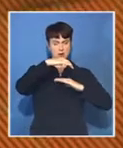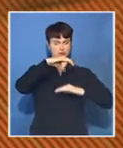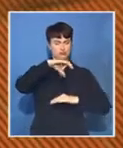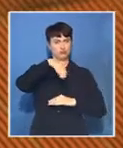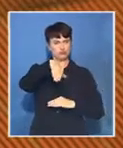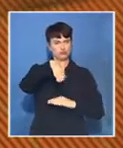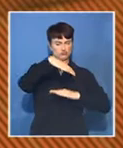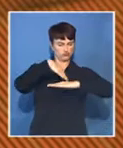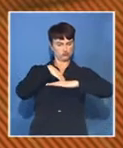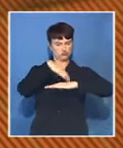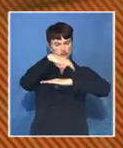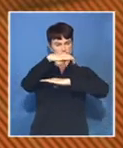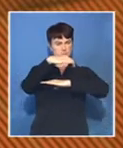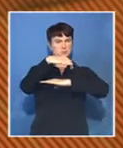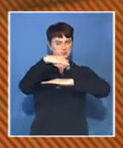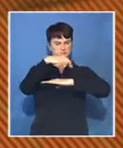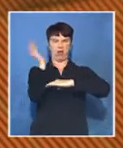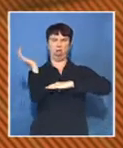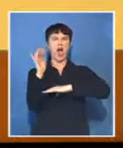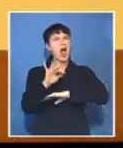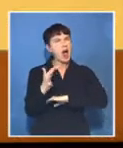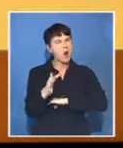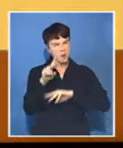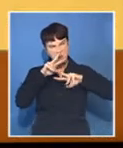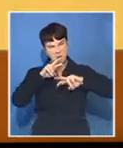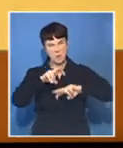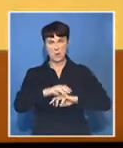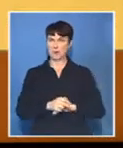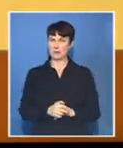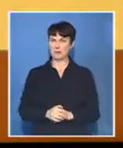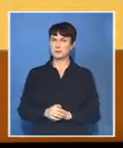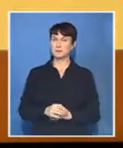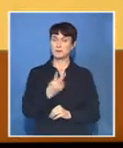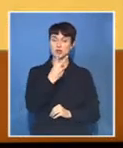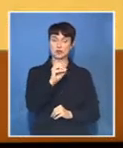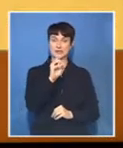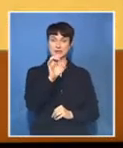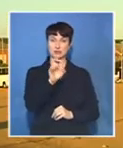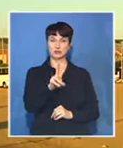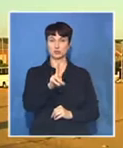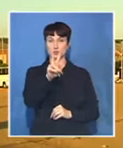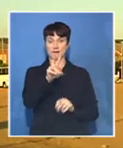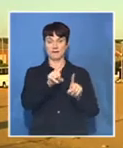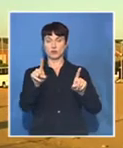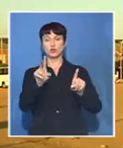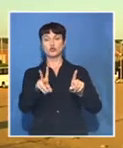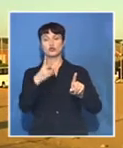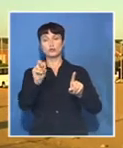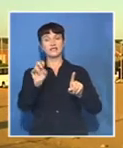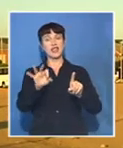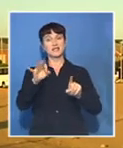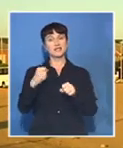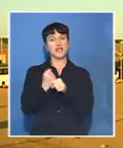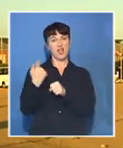Investigations continue. Close to 1,000 detainees escaped from police custody between 2012 and